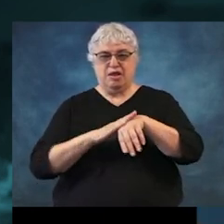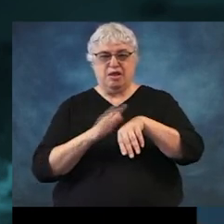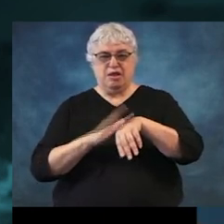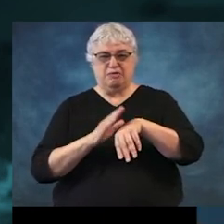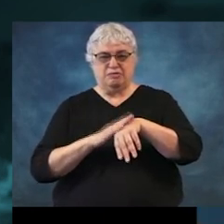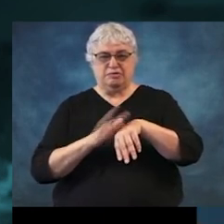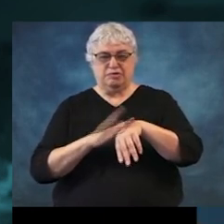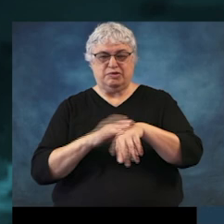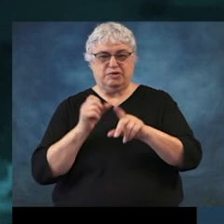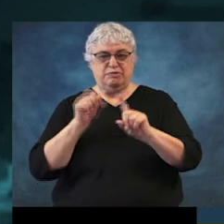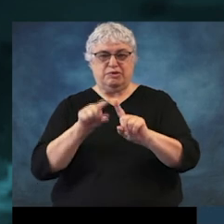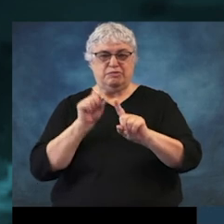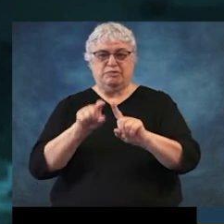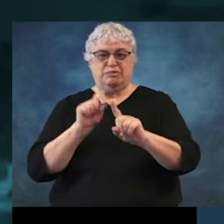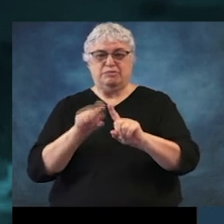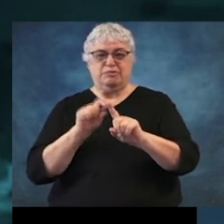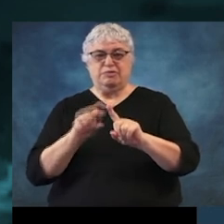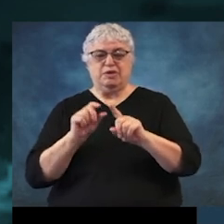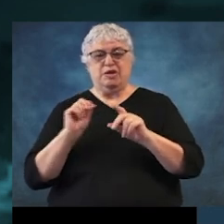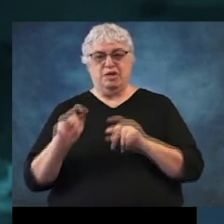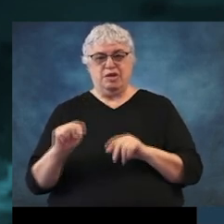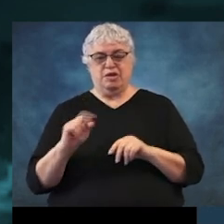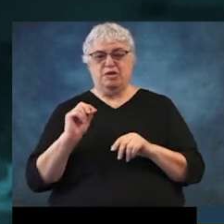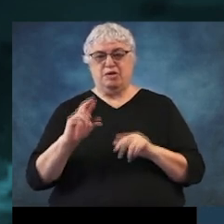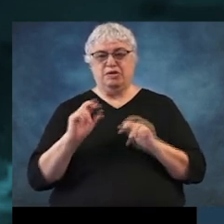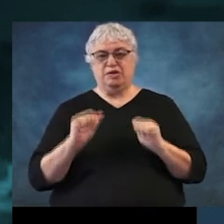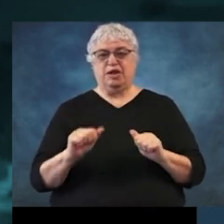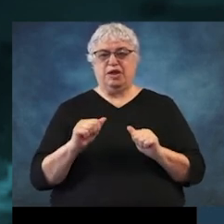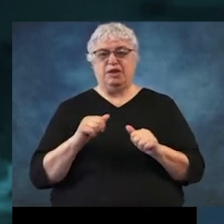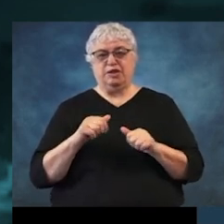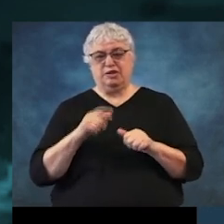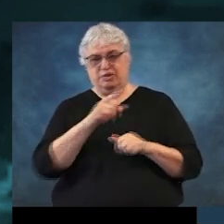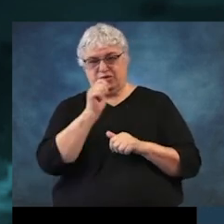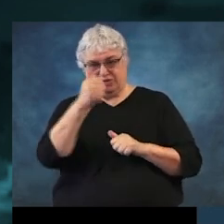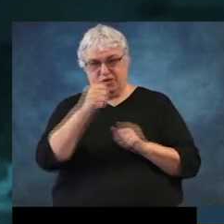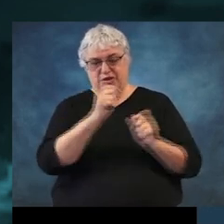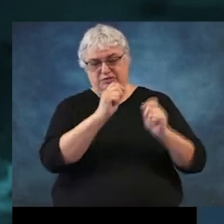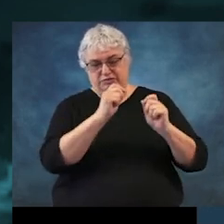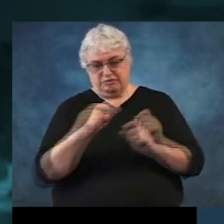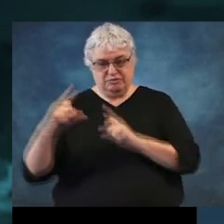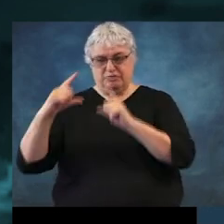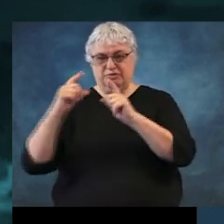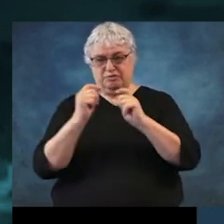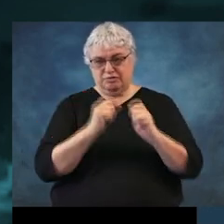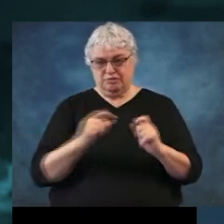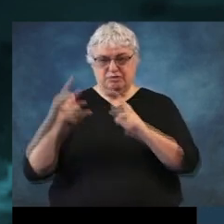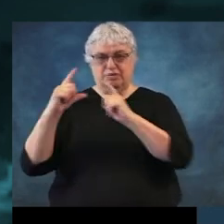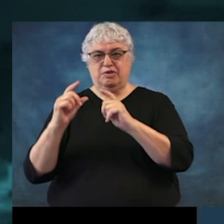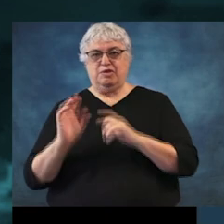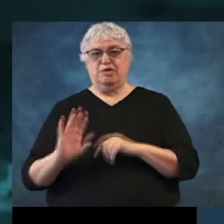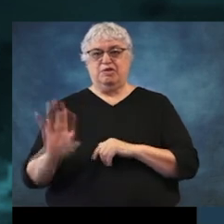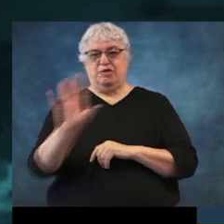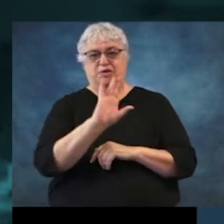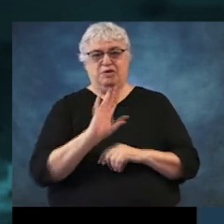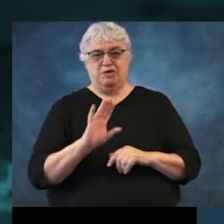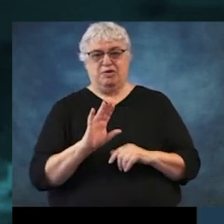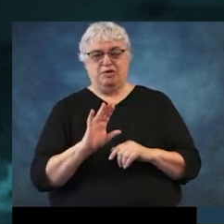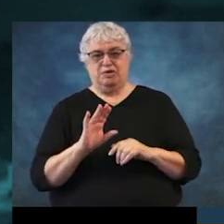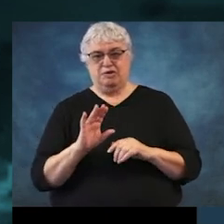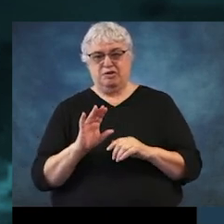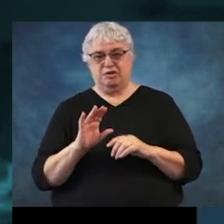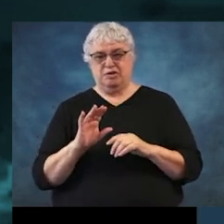that we have set, so you can just click them on. Or you can go in there and develop your own